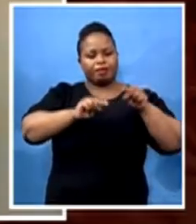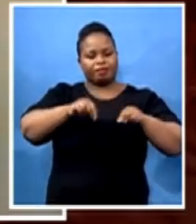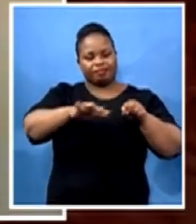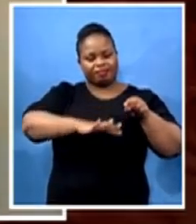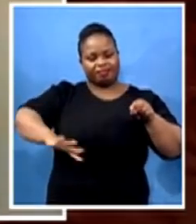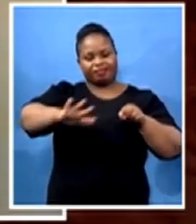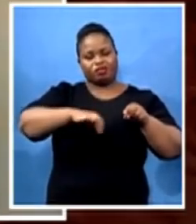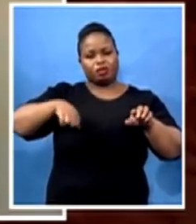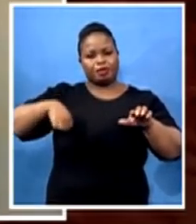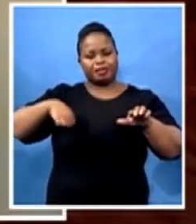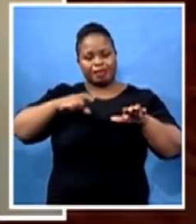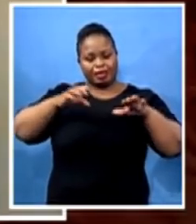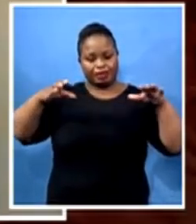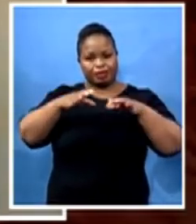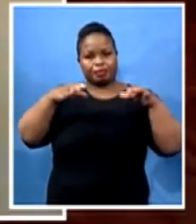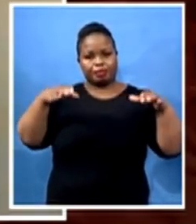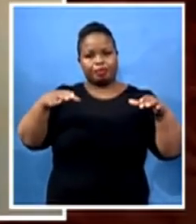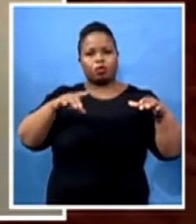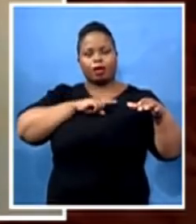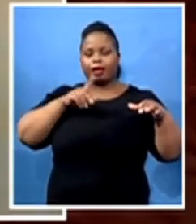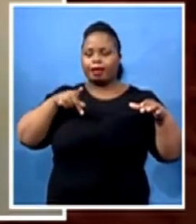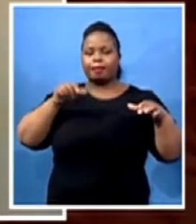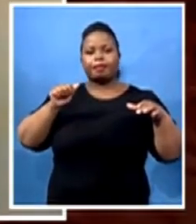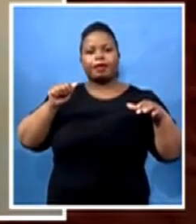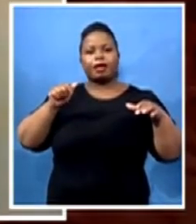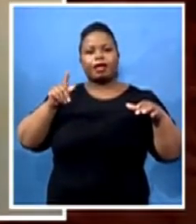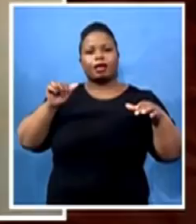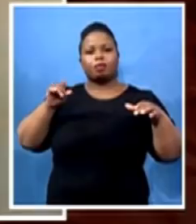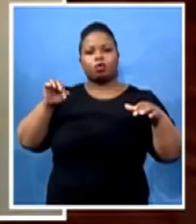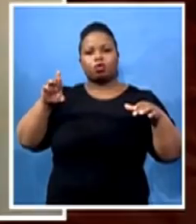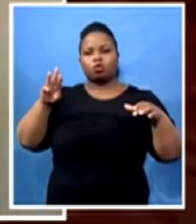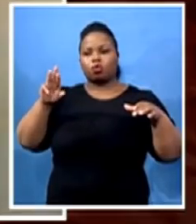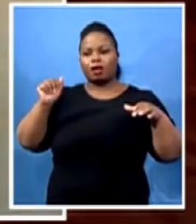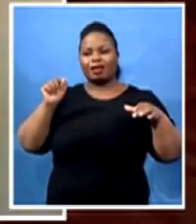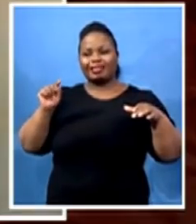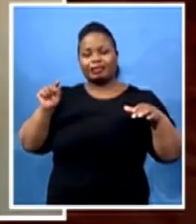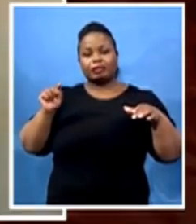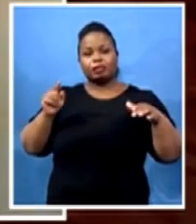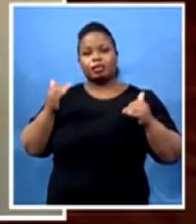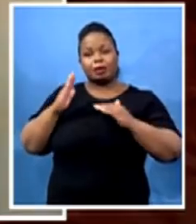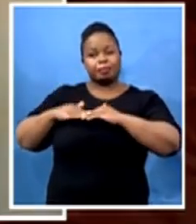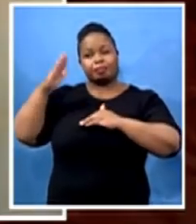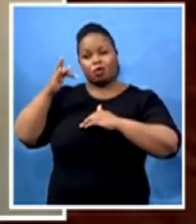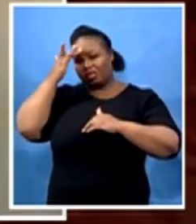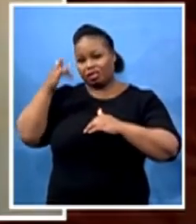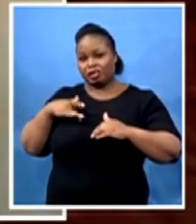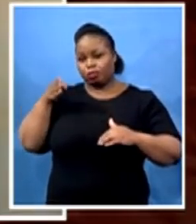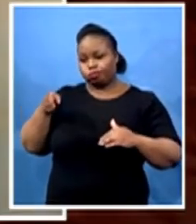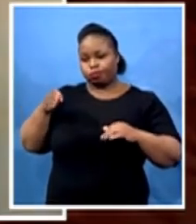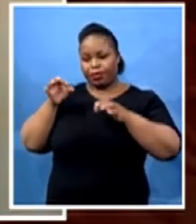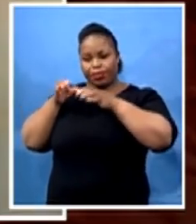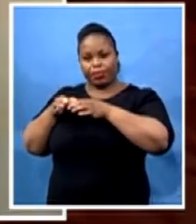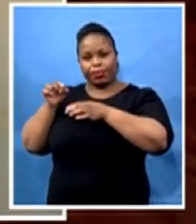Palaburwa might be seen to be having the highest number. Also started with one